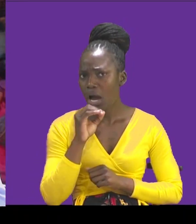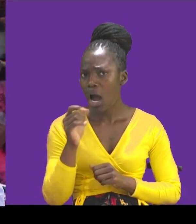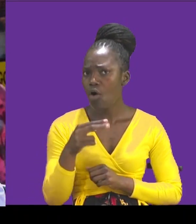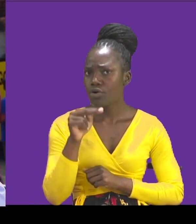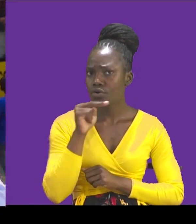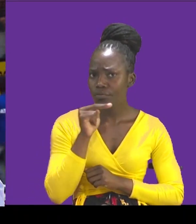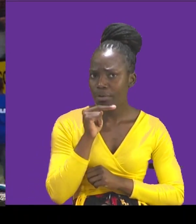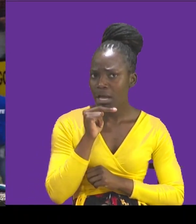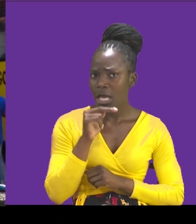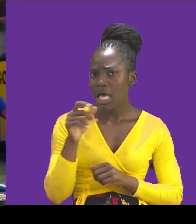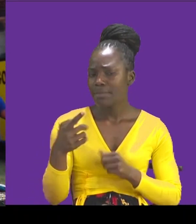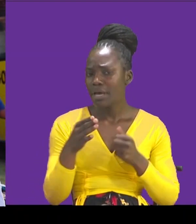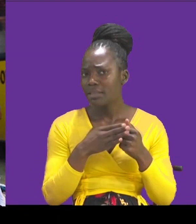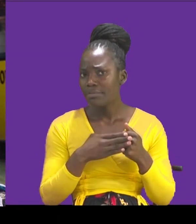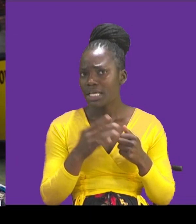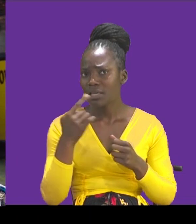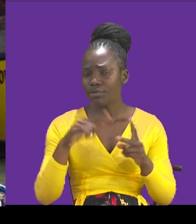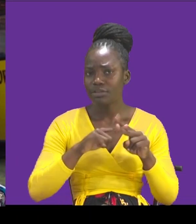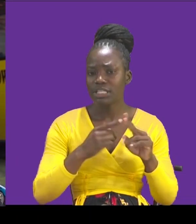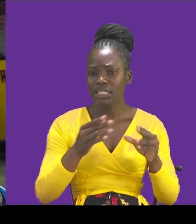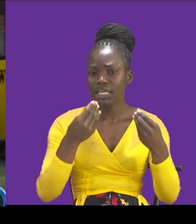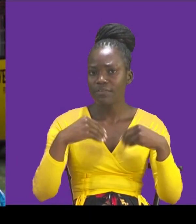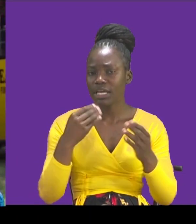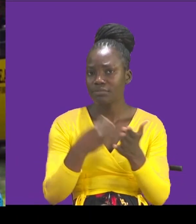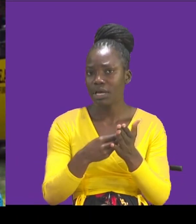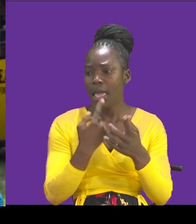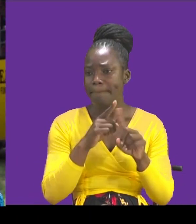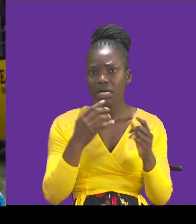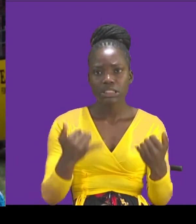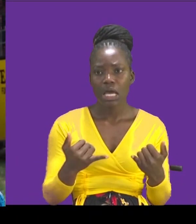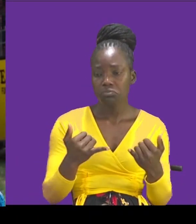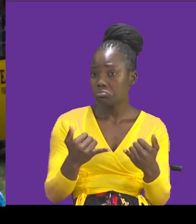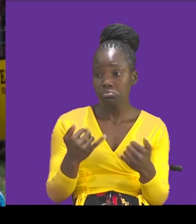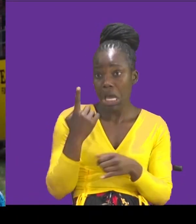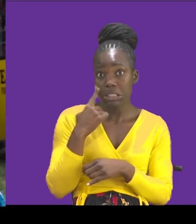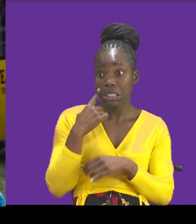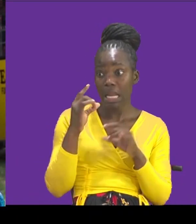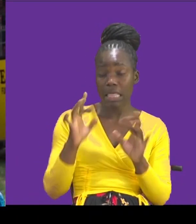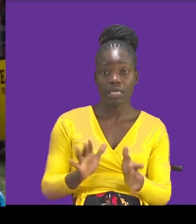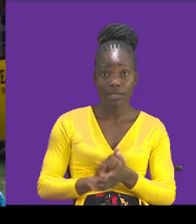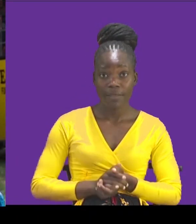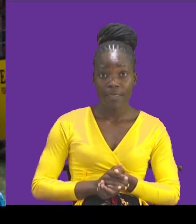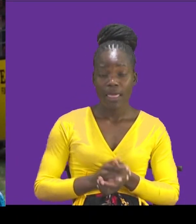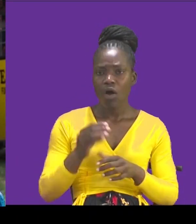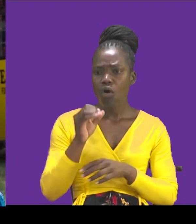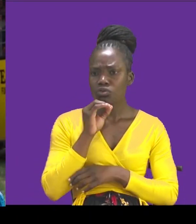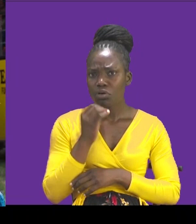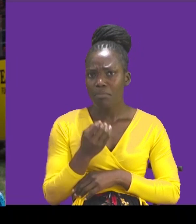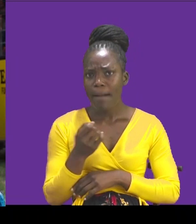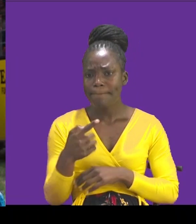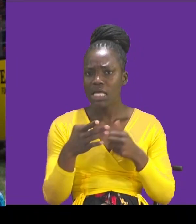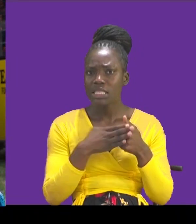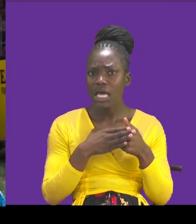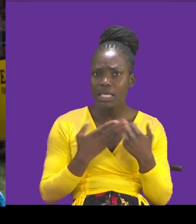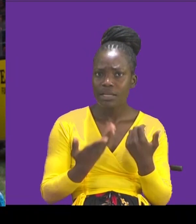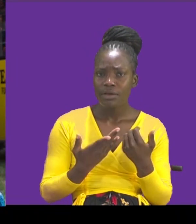September there. And then they say they will start giving us some money. But up to now, nothing has come on. We are told October from the first day we will